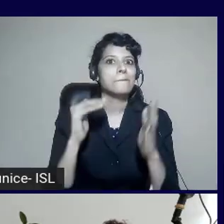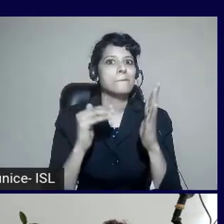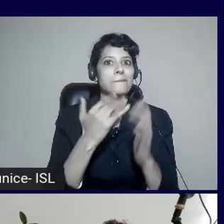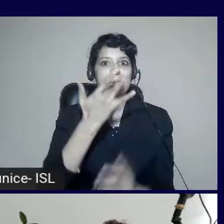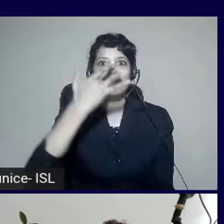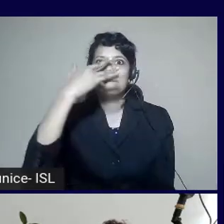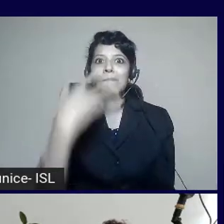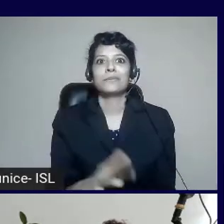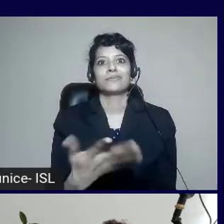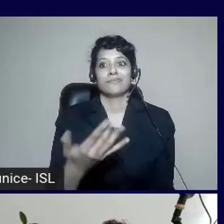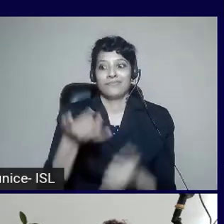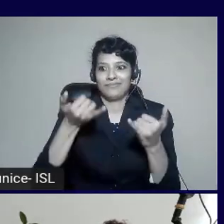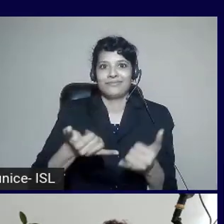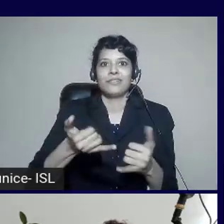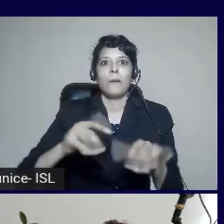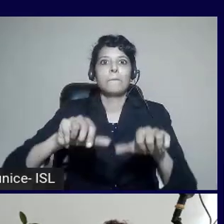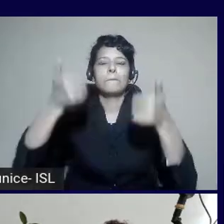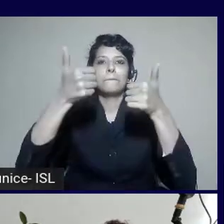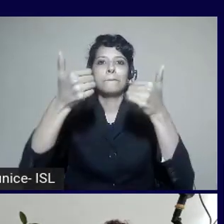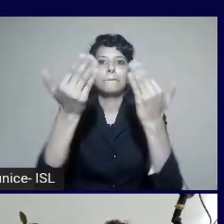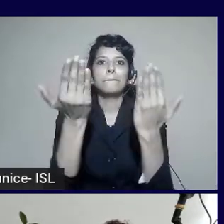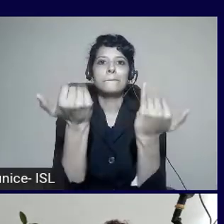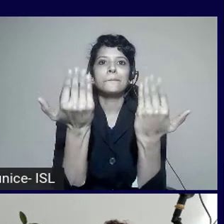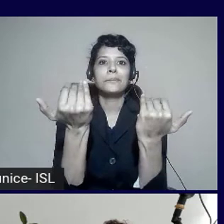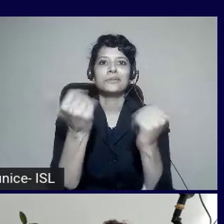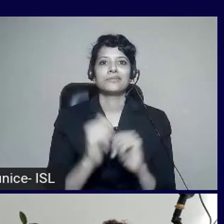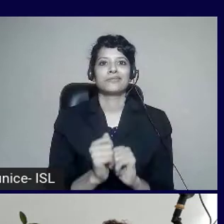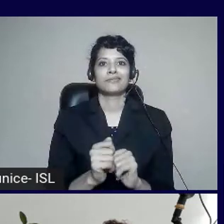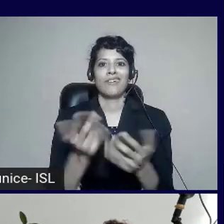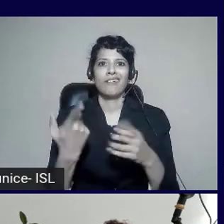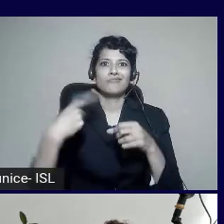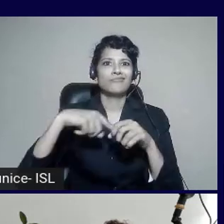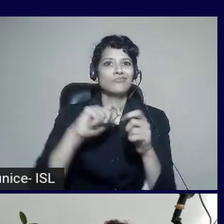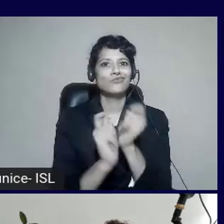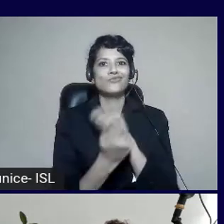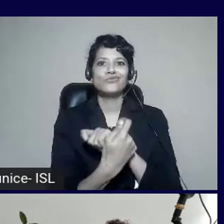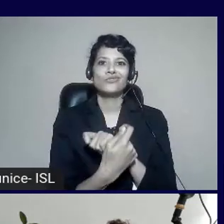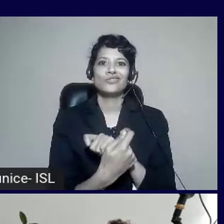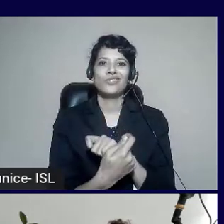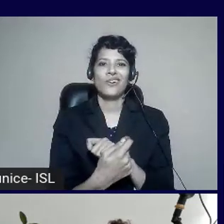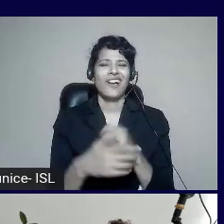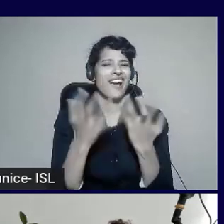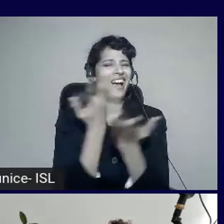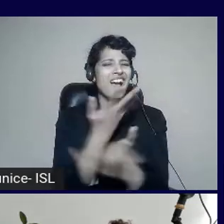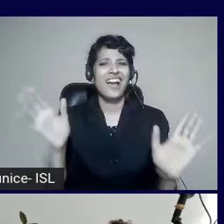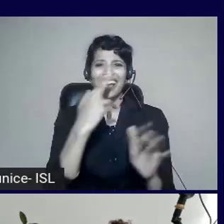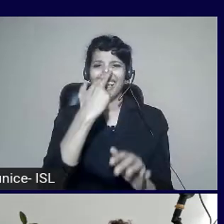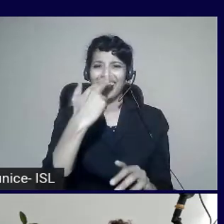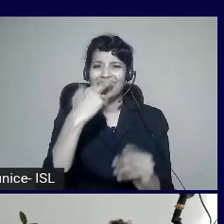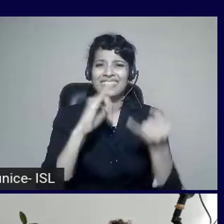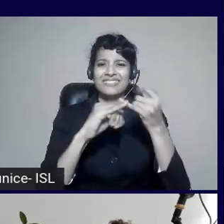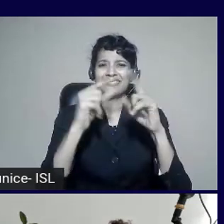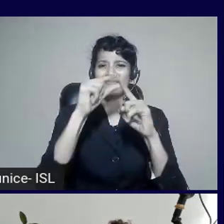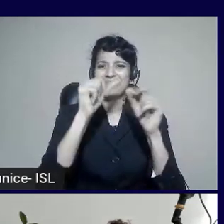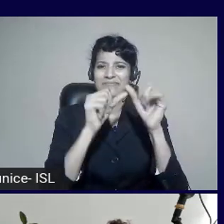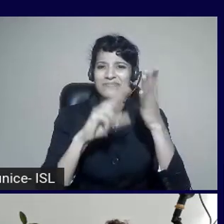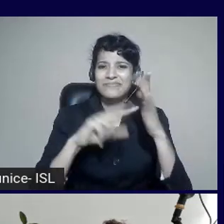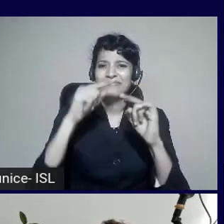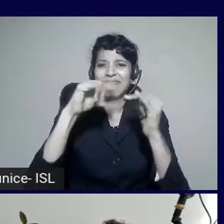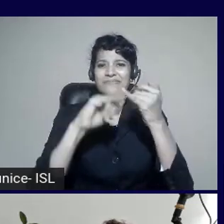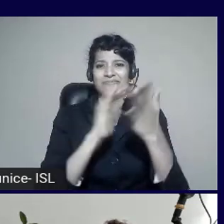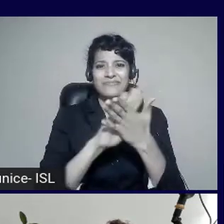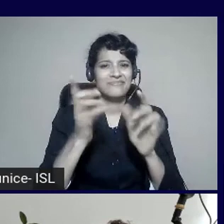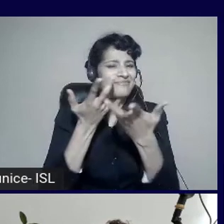Immersive Reader, and you can speak to Icelandic, to Hindi, to Spanish, to any language that you can think of. Because we support more than 100.